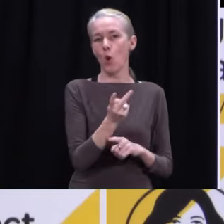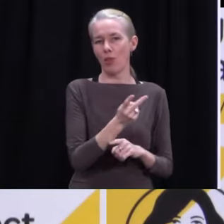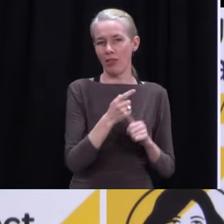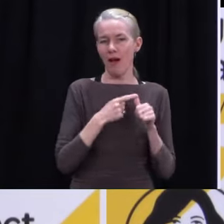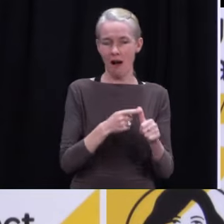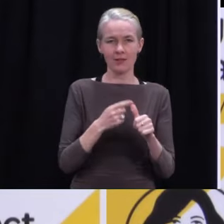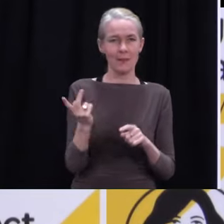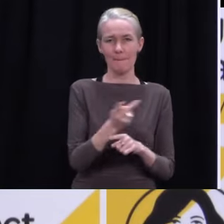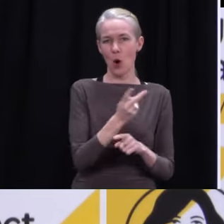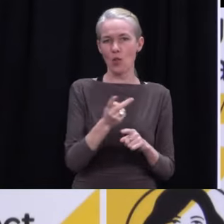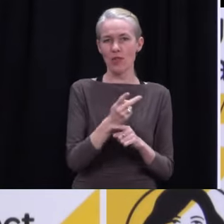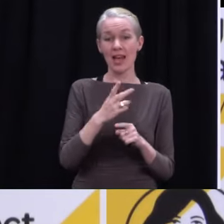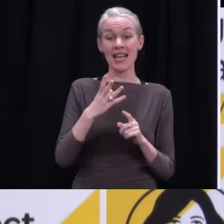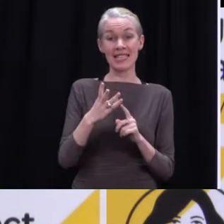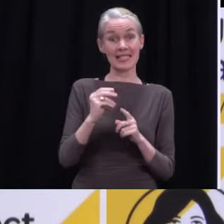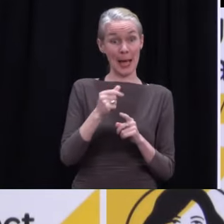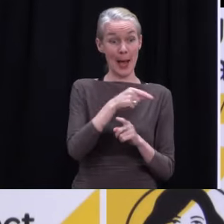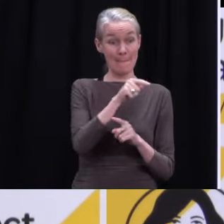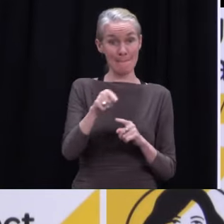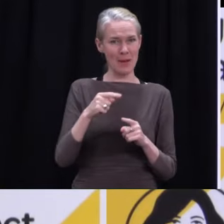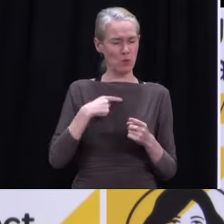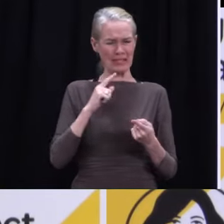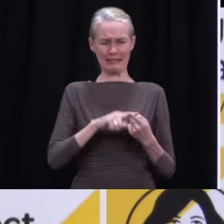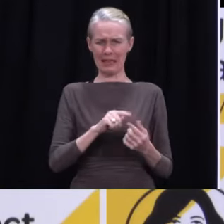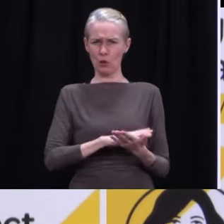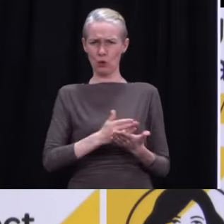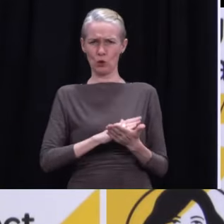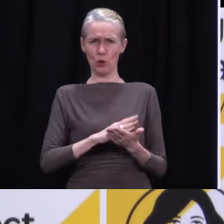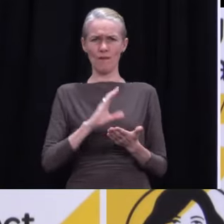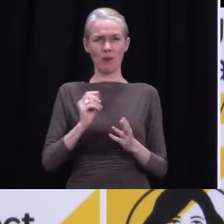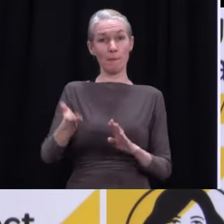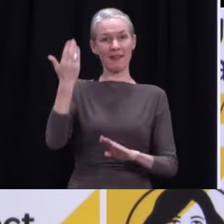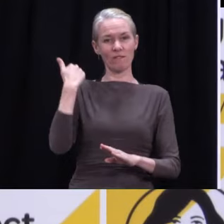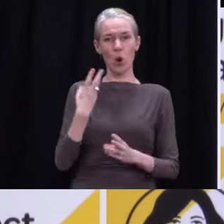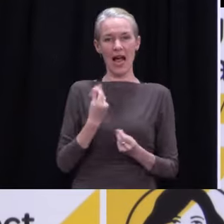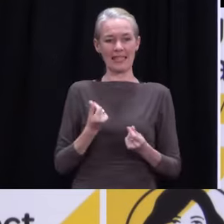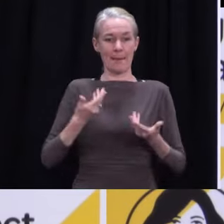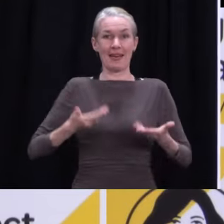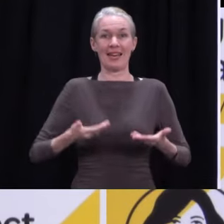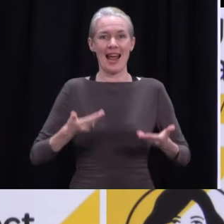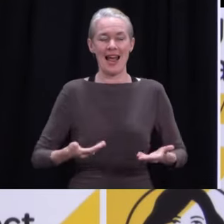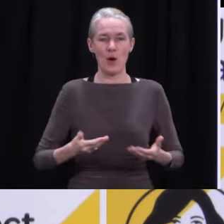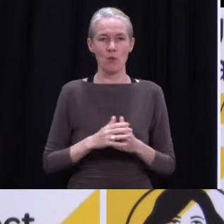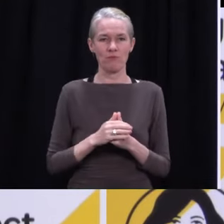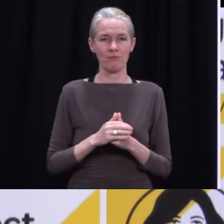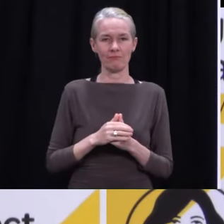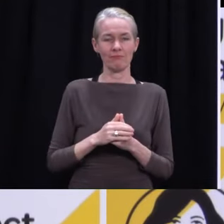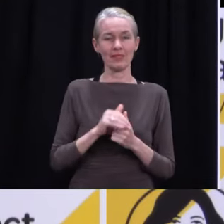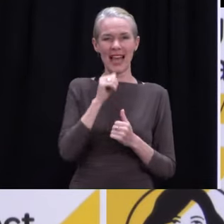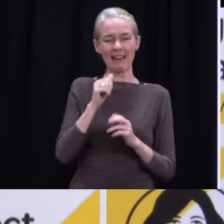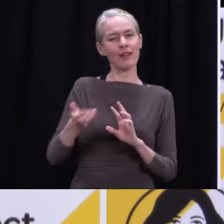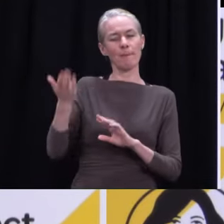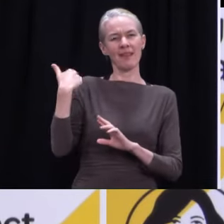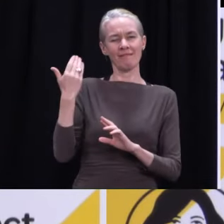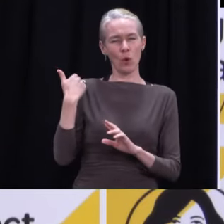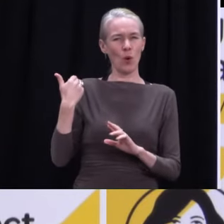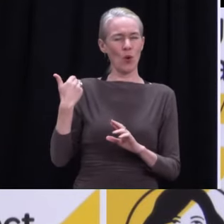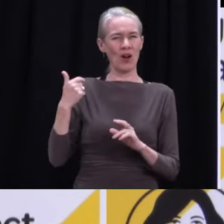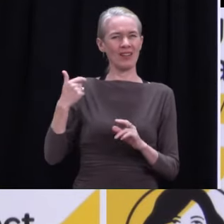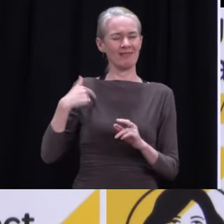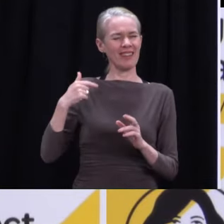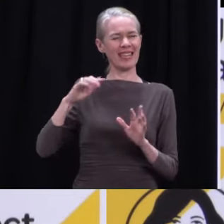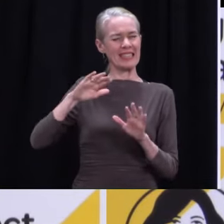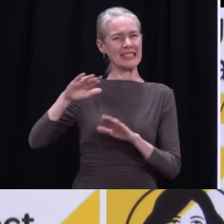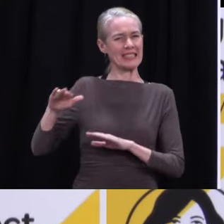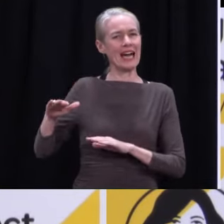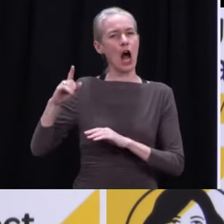cases, and the ones that are more historical from the start of the outbreak we're less concerned about. Of course, we are much more interested in these latter cases